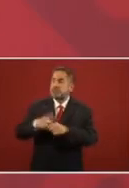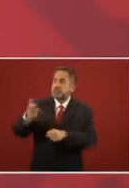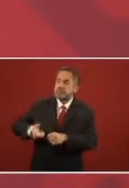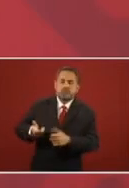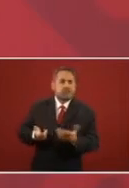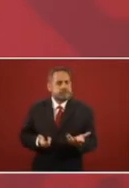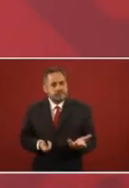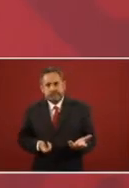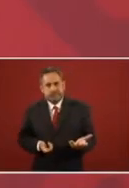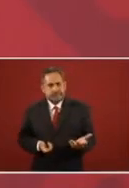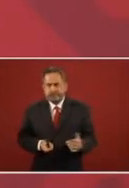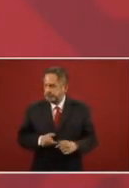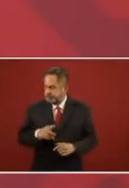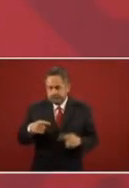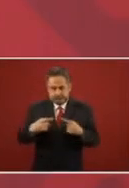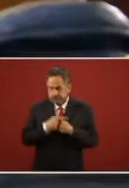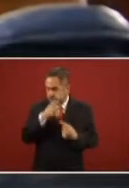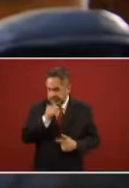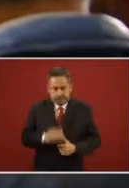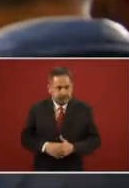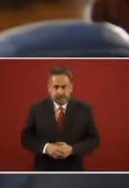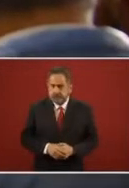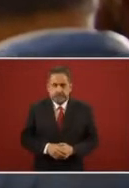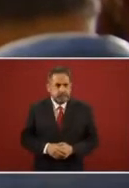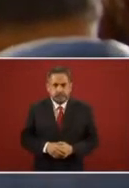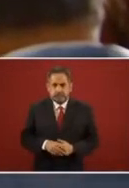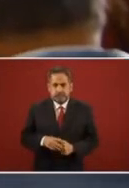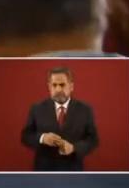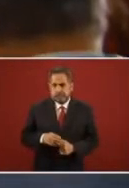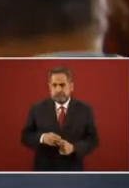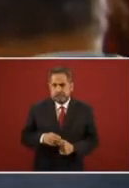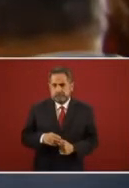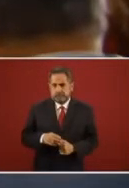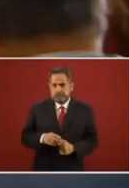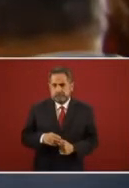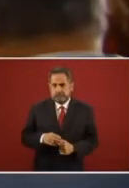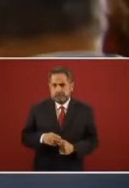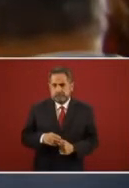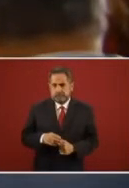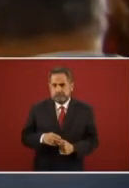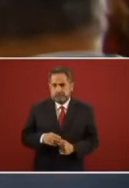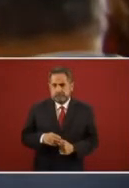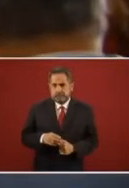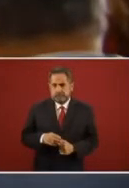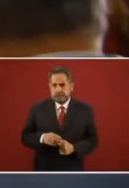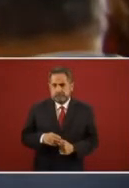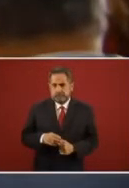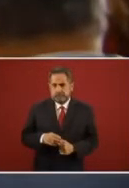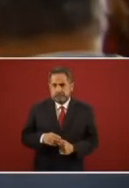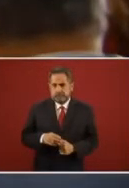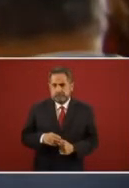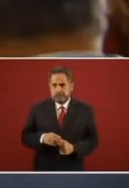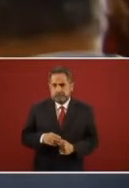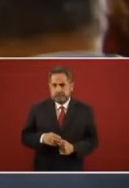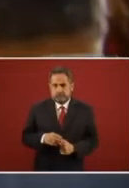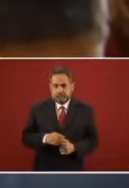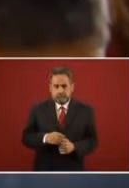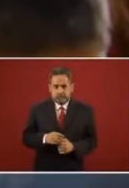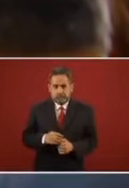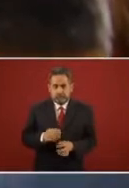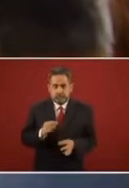that would be noncompliance